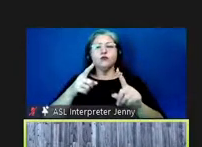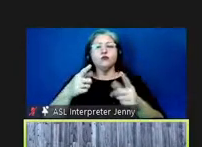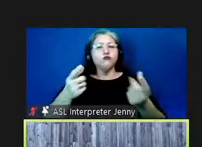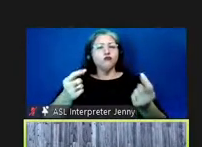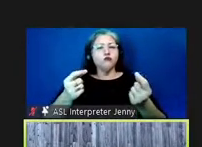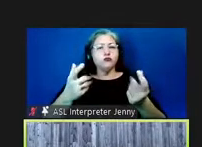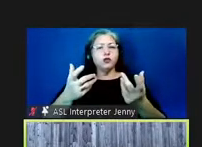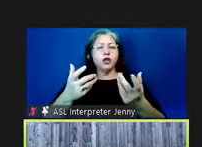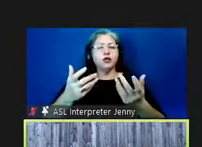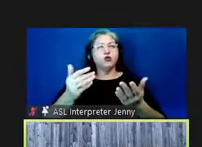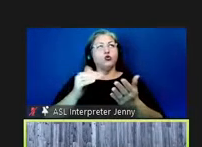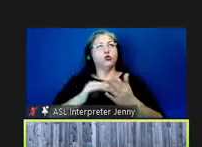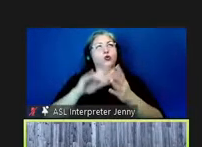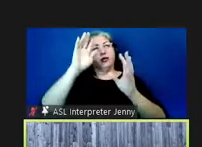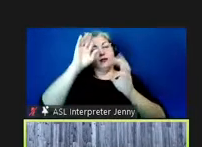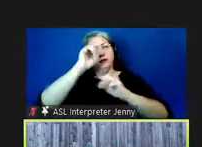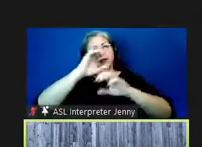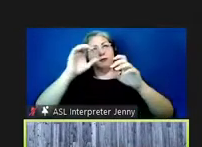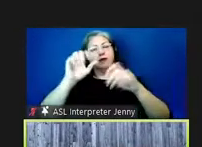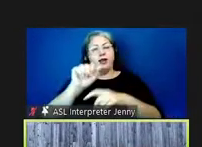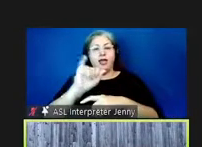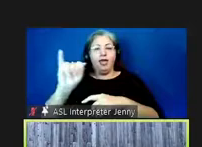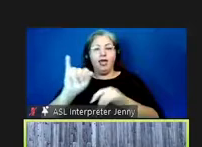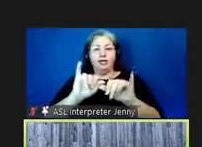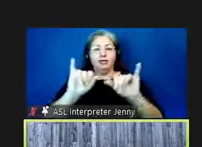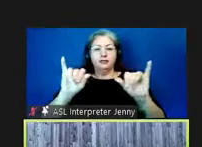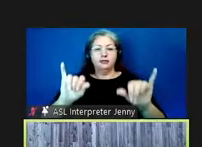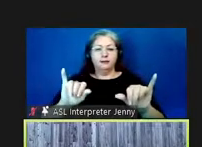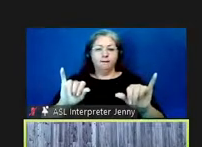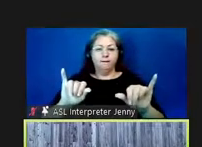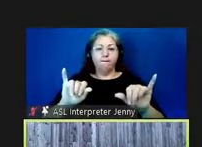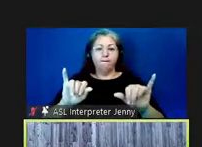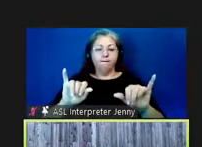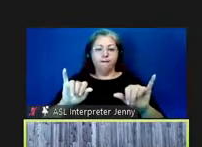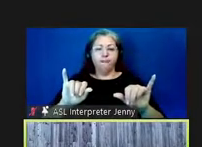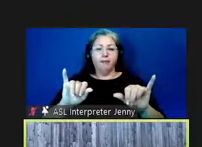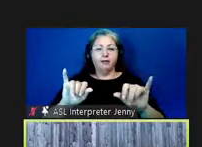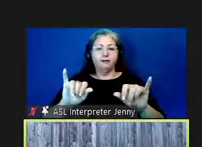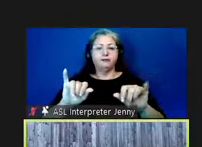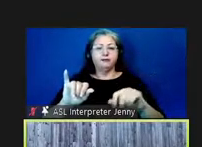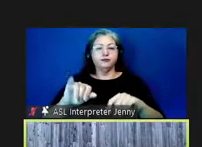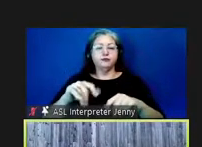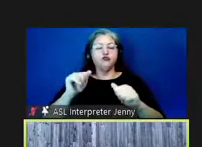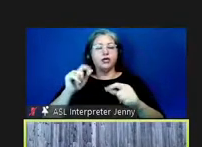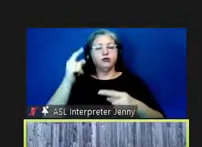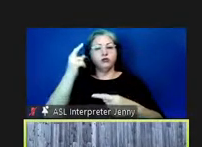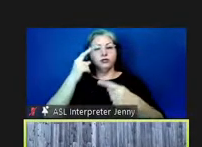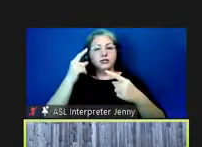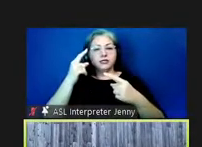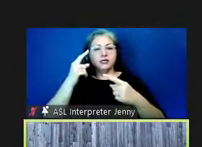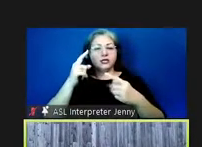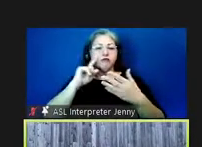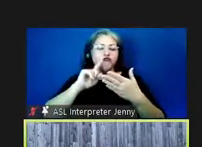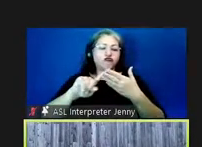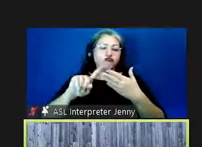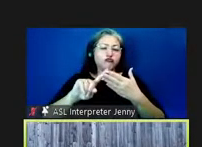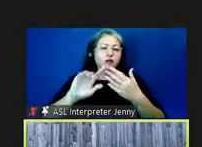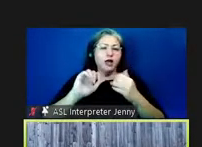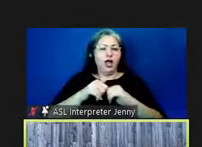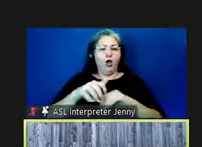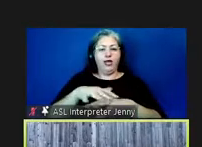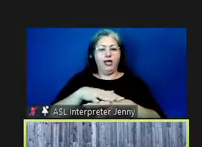reconceptualize ai systems and consider and explore how indigenous